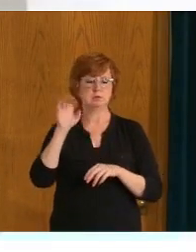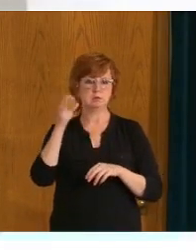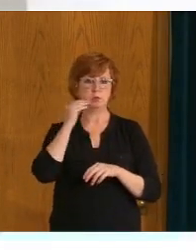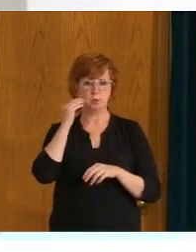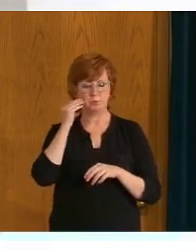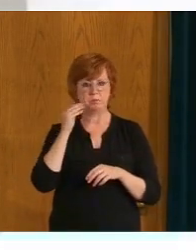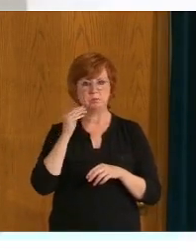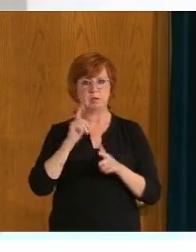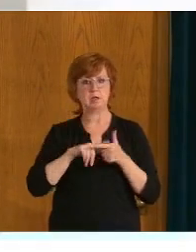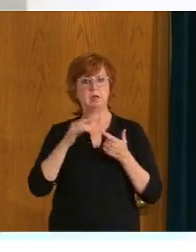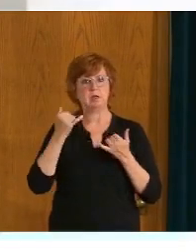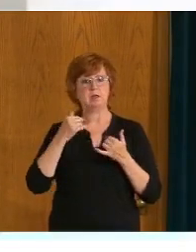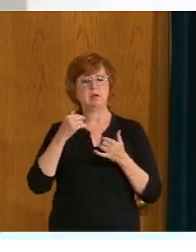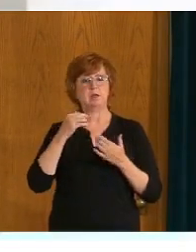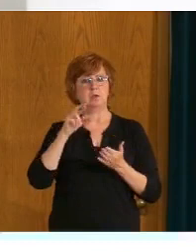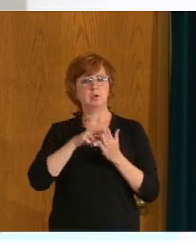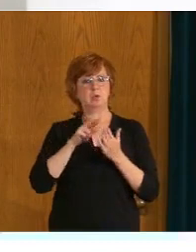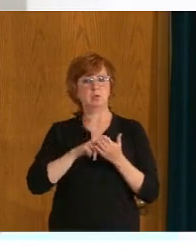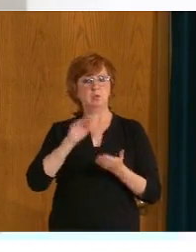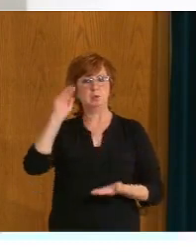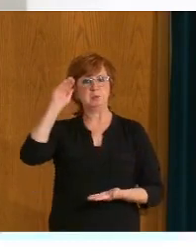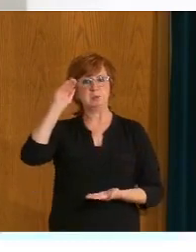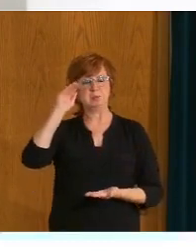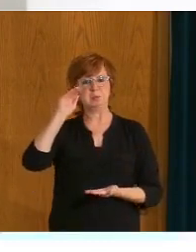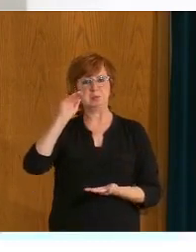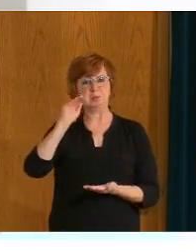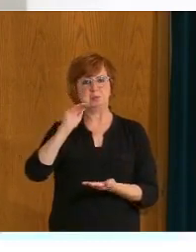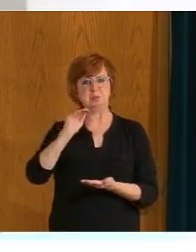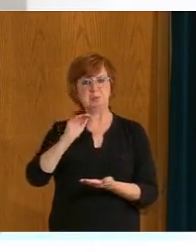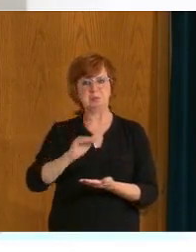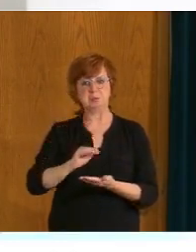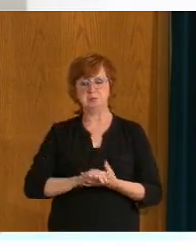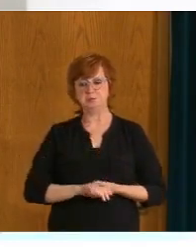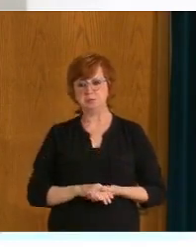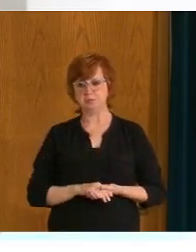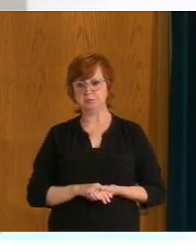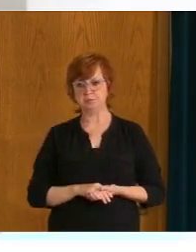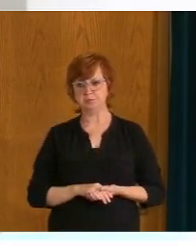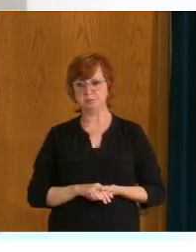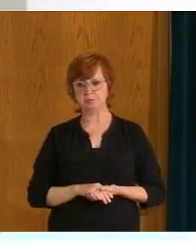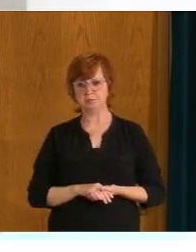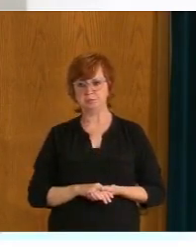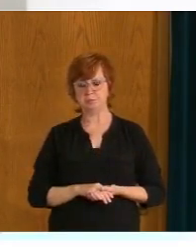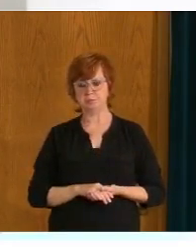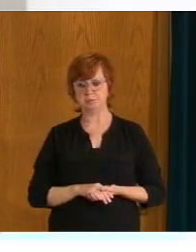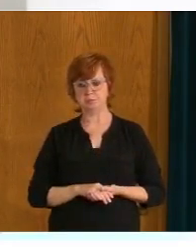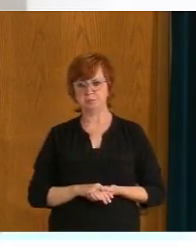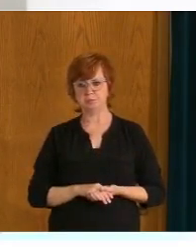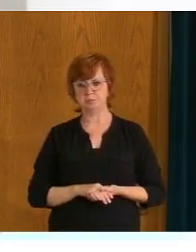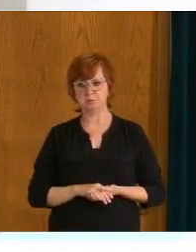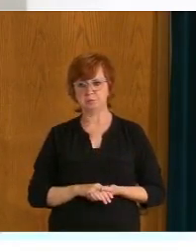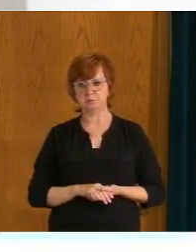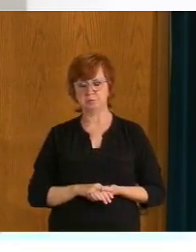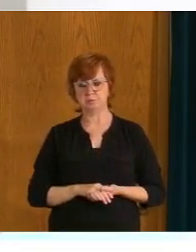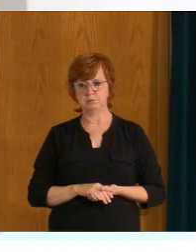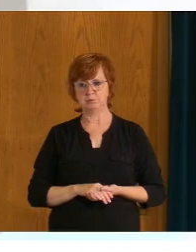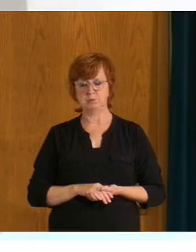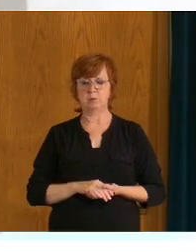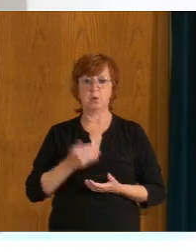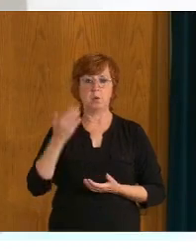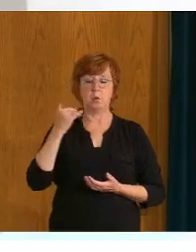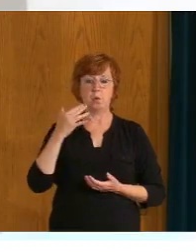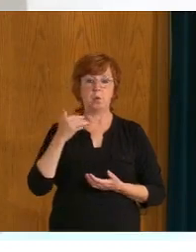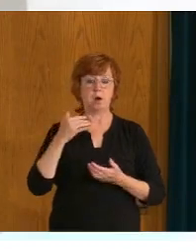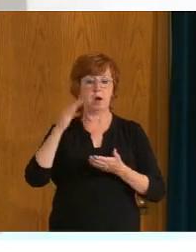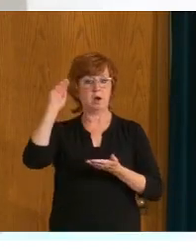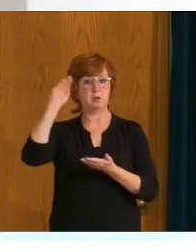uh, you know, reduced significantly, especially because of the impact of two doses of vaccines and long-term